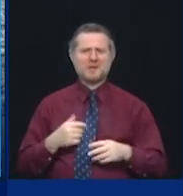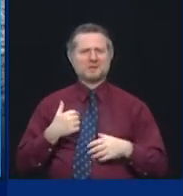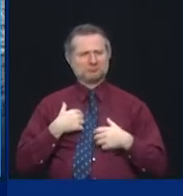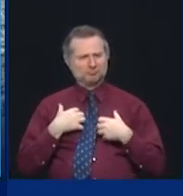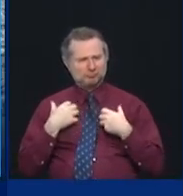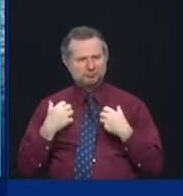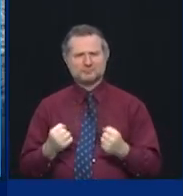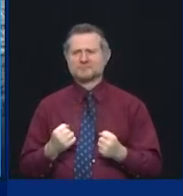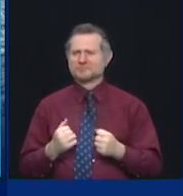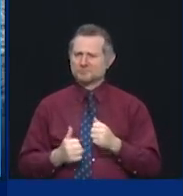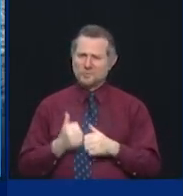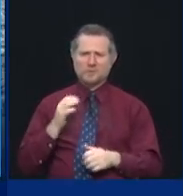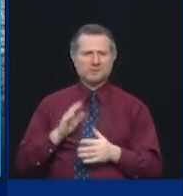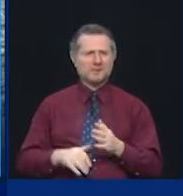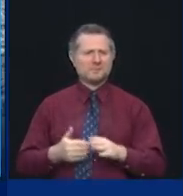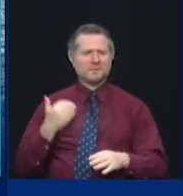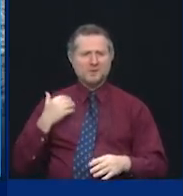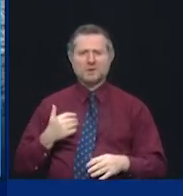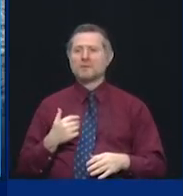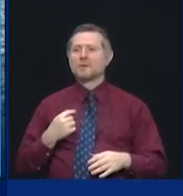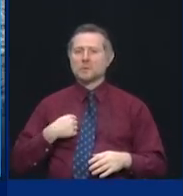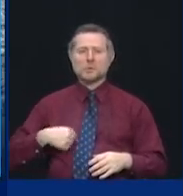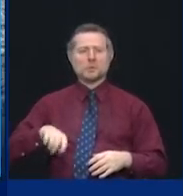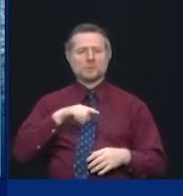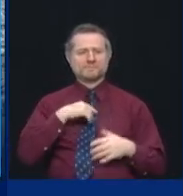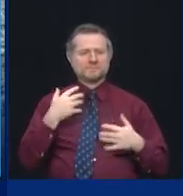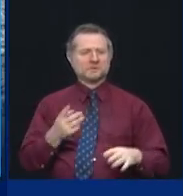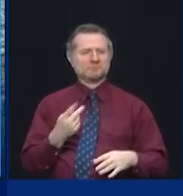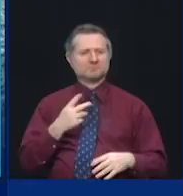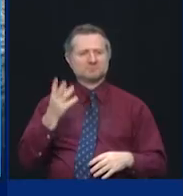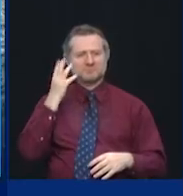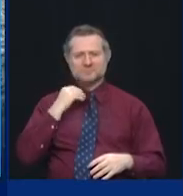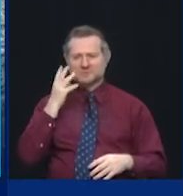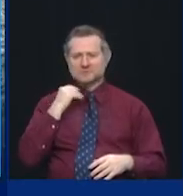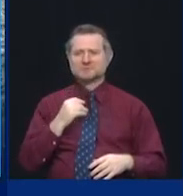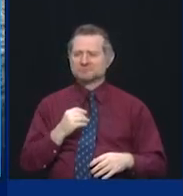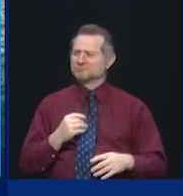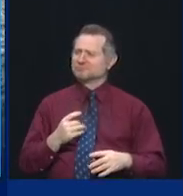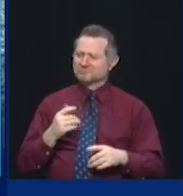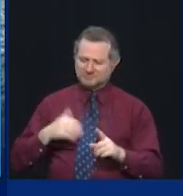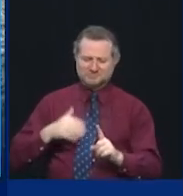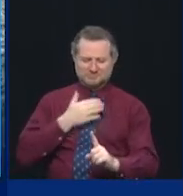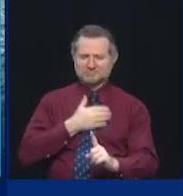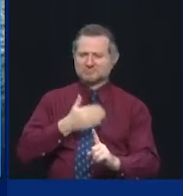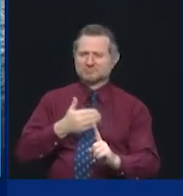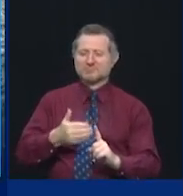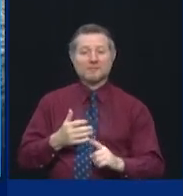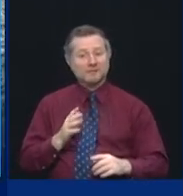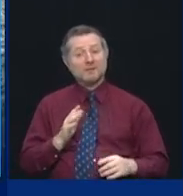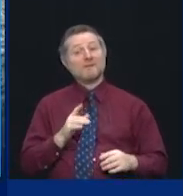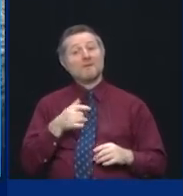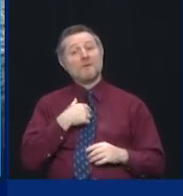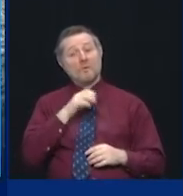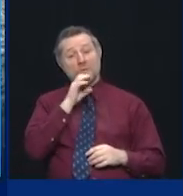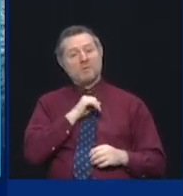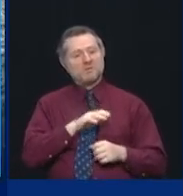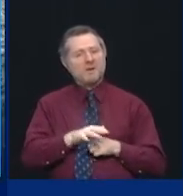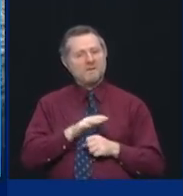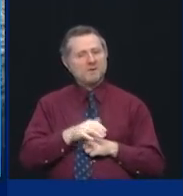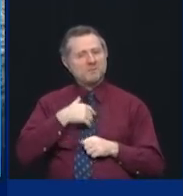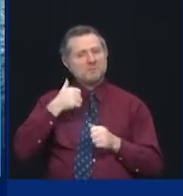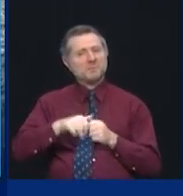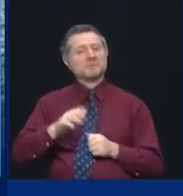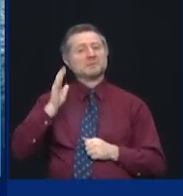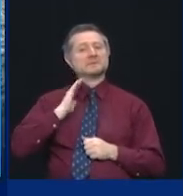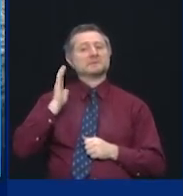been here before. I'm old enough to remember what New York City was when it really